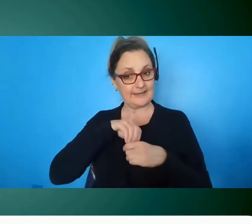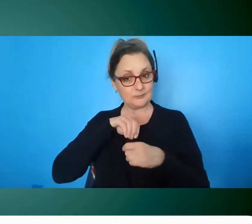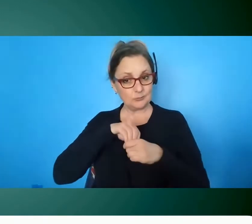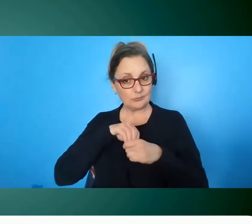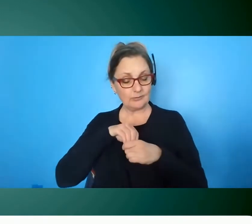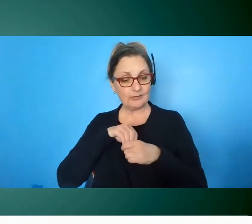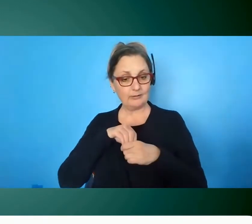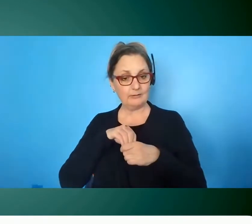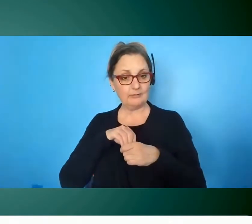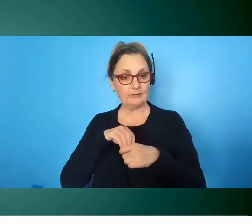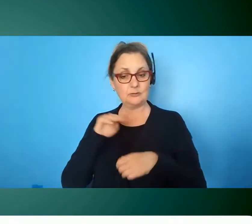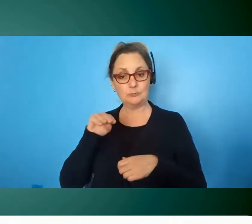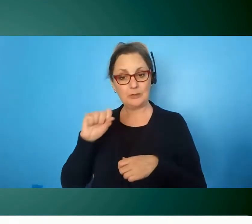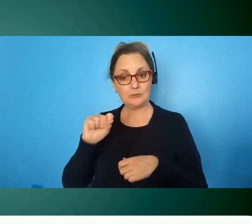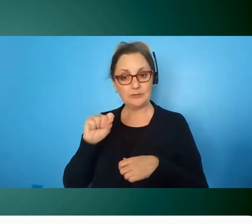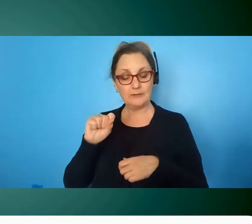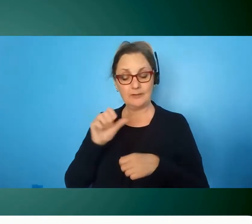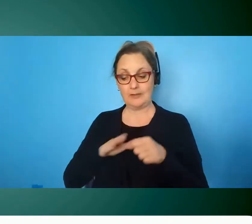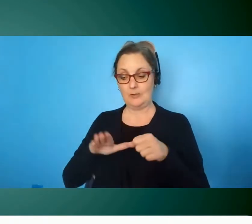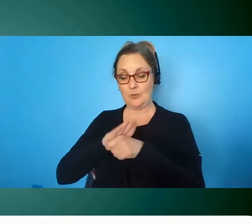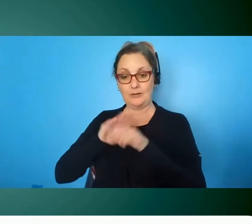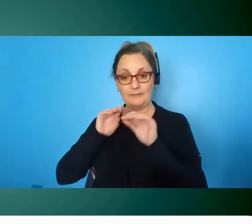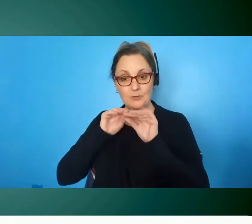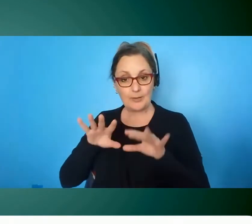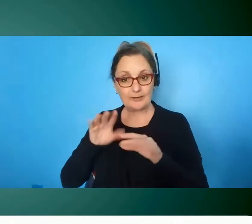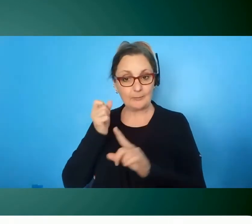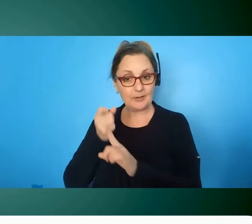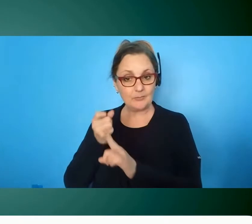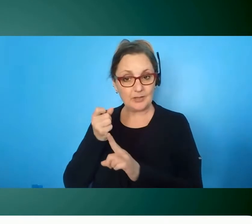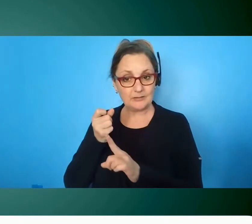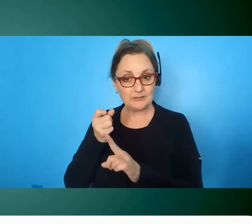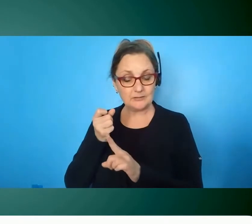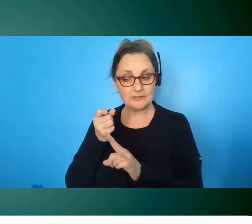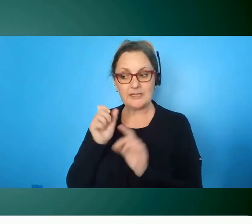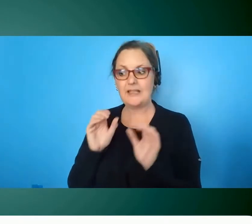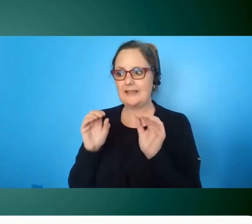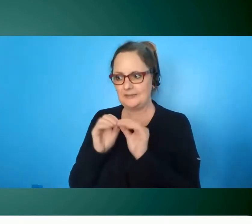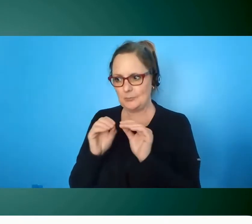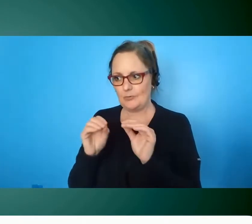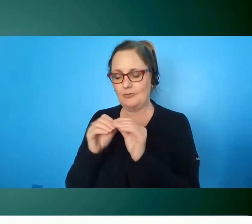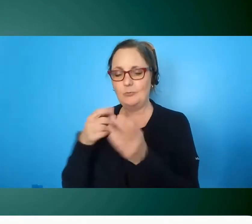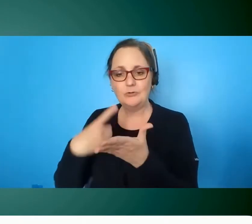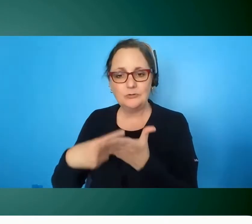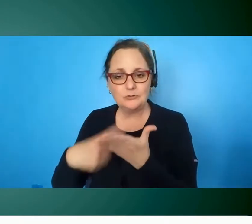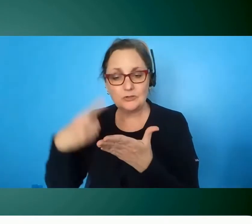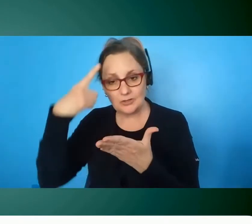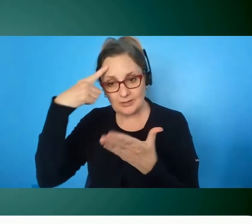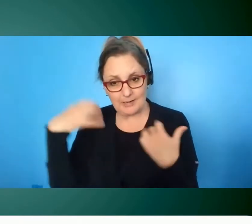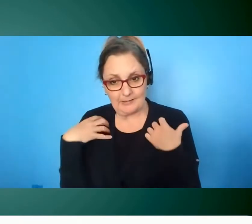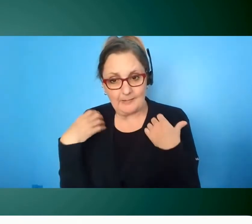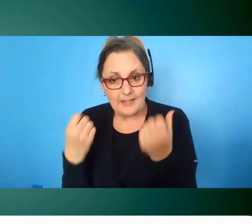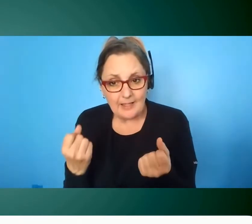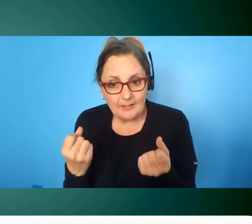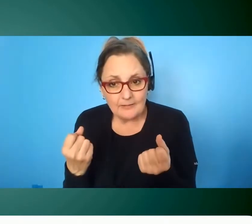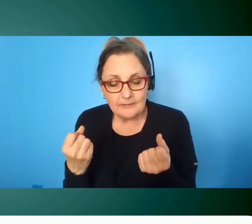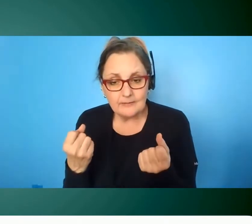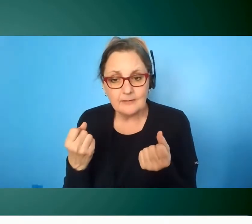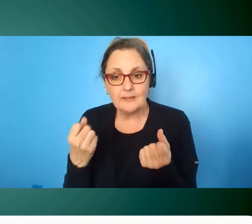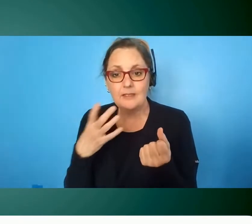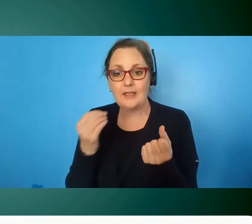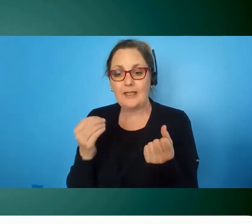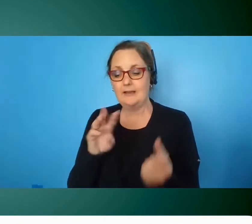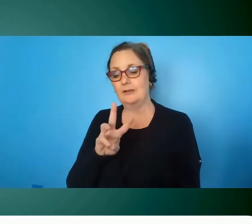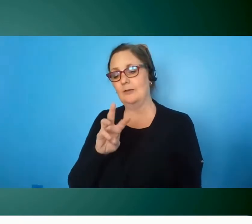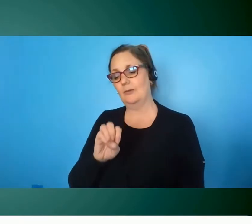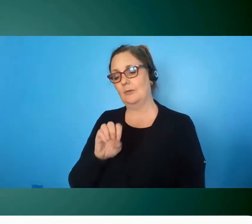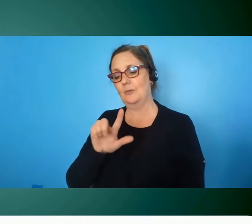of the the impacts of the pandemic has been a growing conversation on mental health and well-being internally that's caused